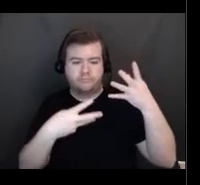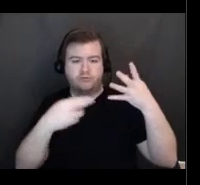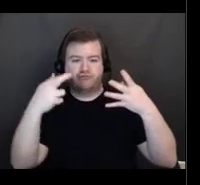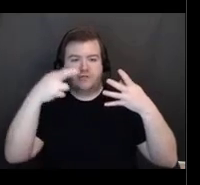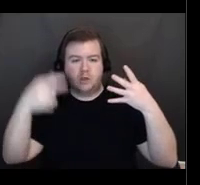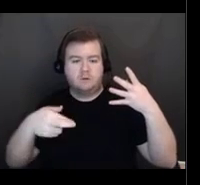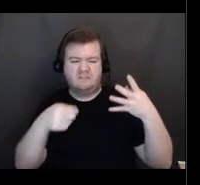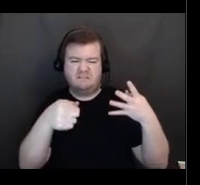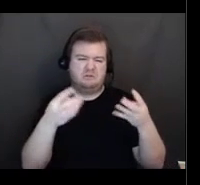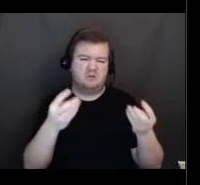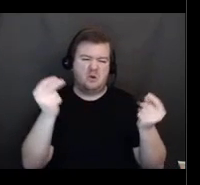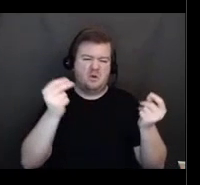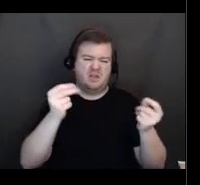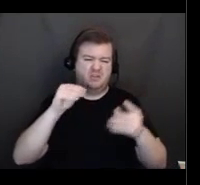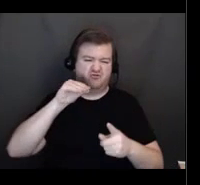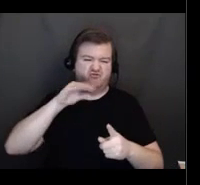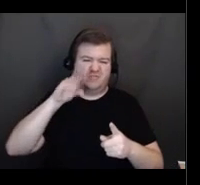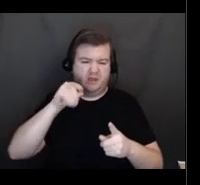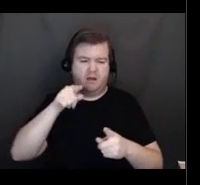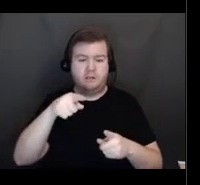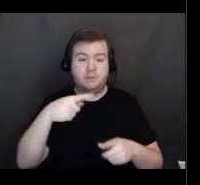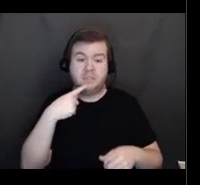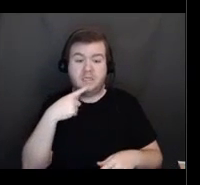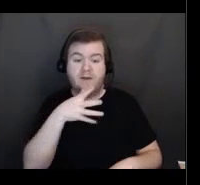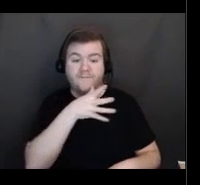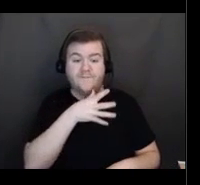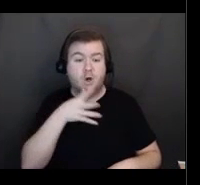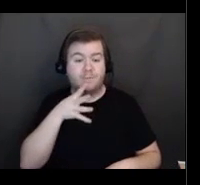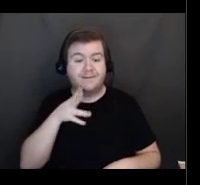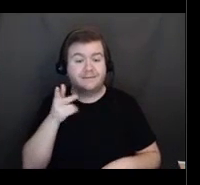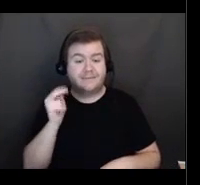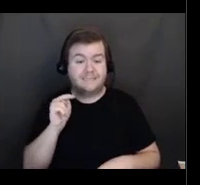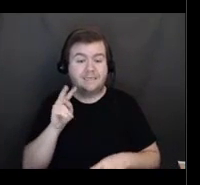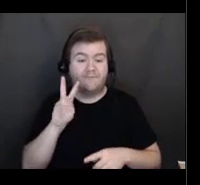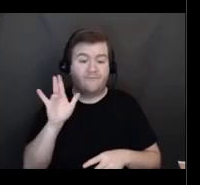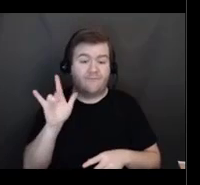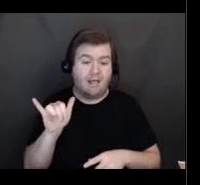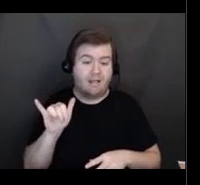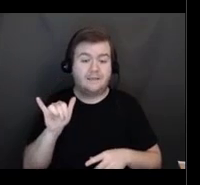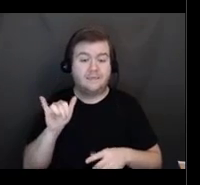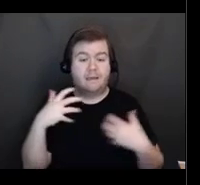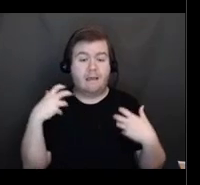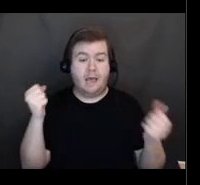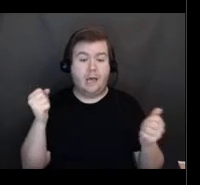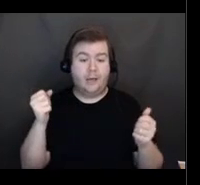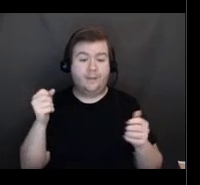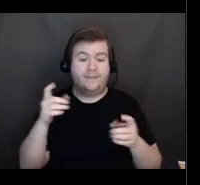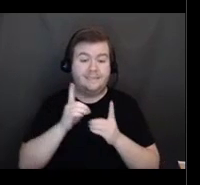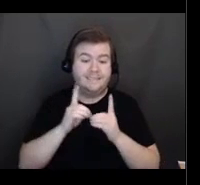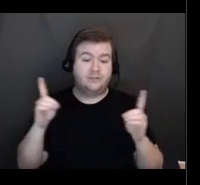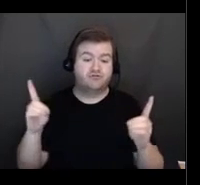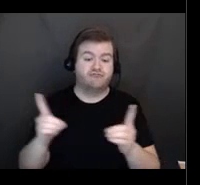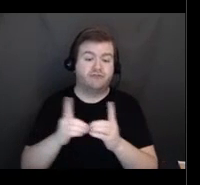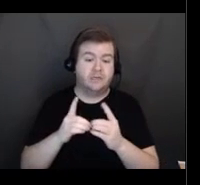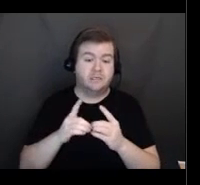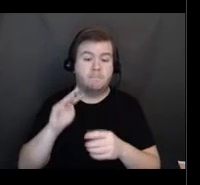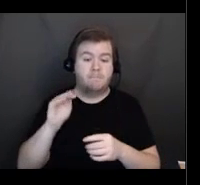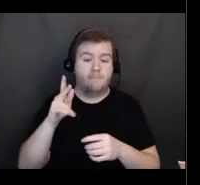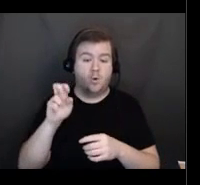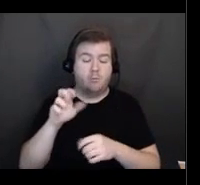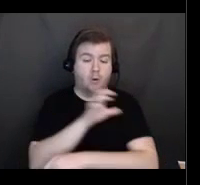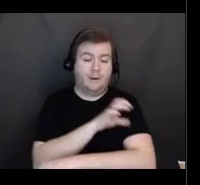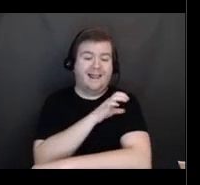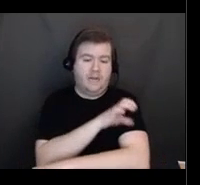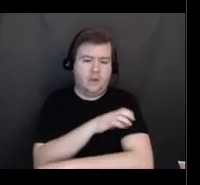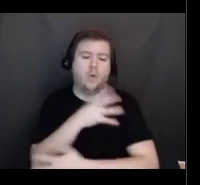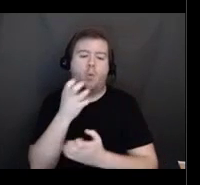And you could see that Farmington Valley Health District mobile clinic events. They want you to schedule in VAMS. If they had